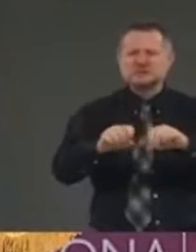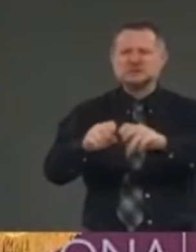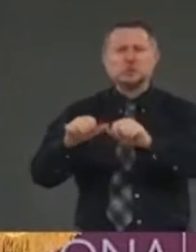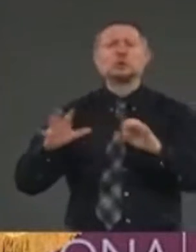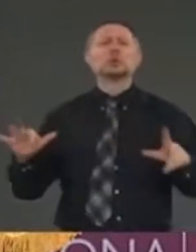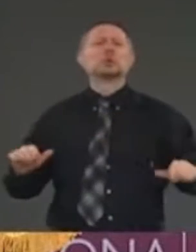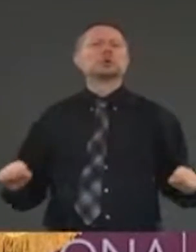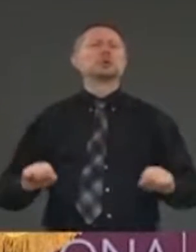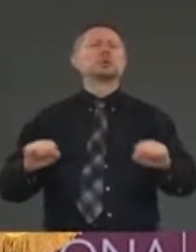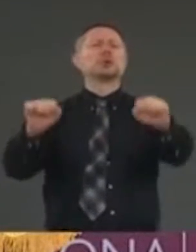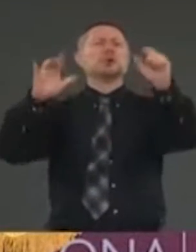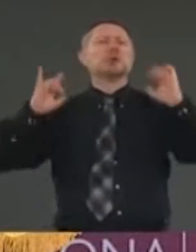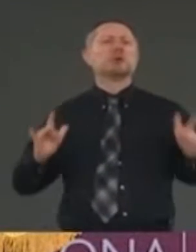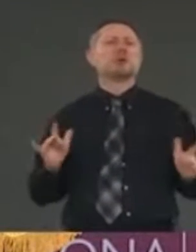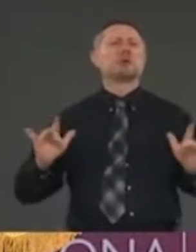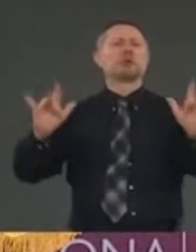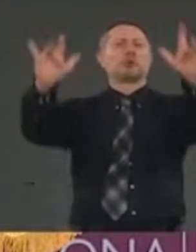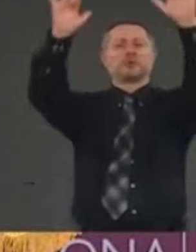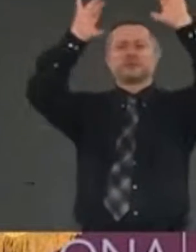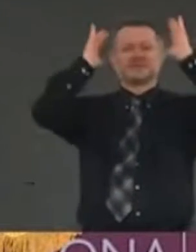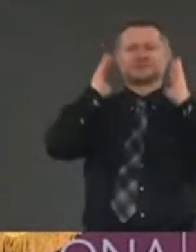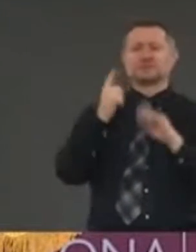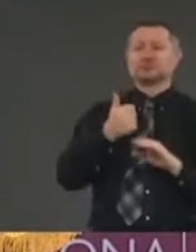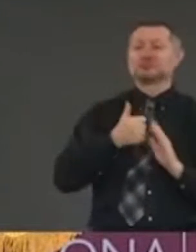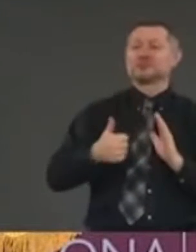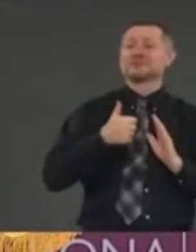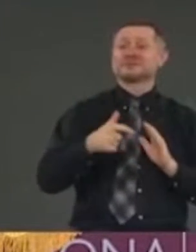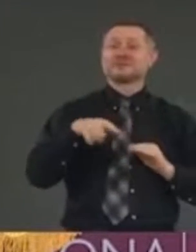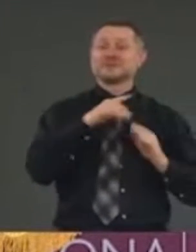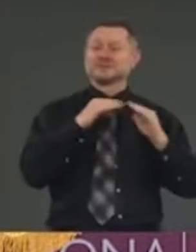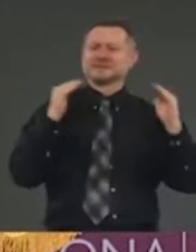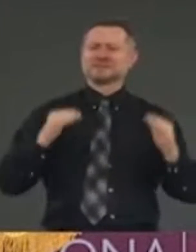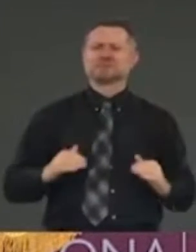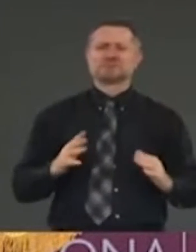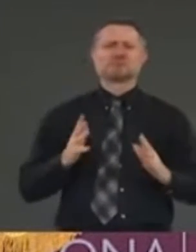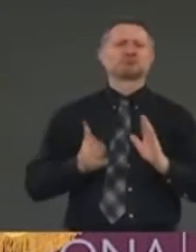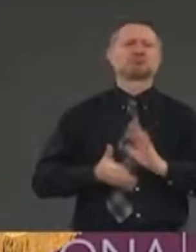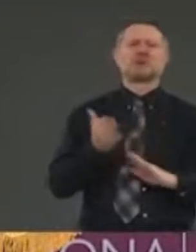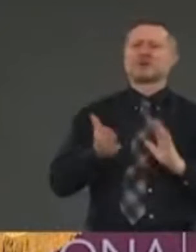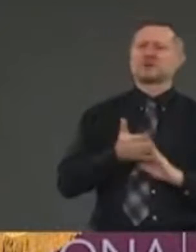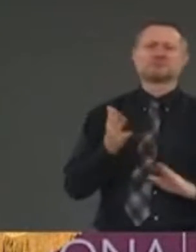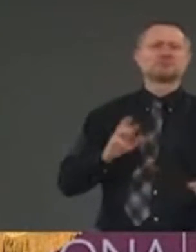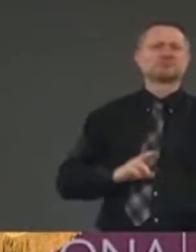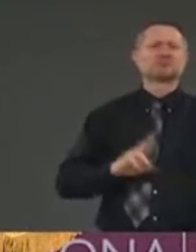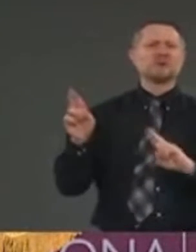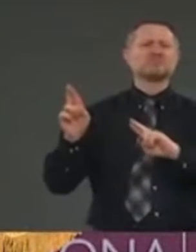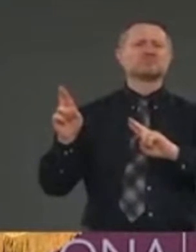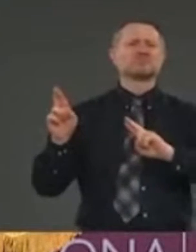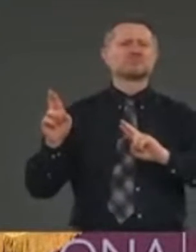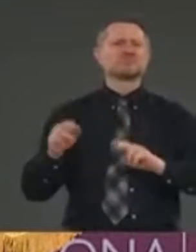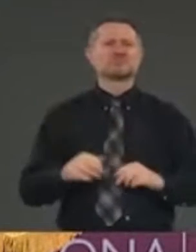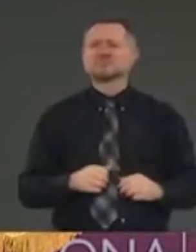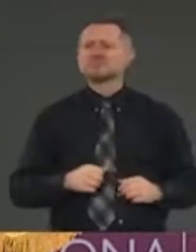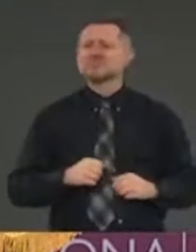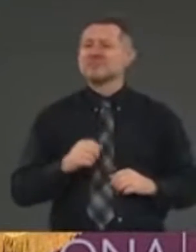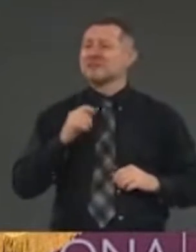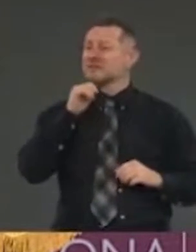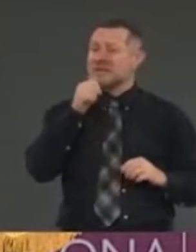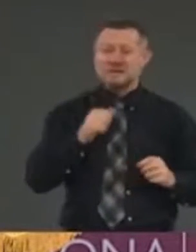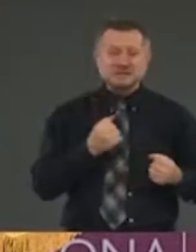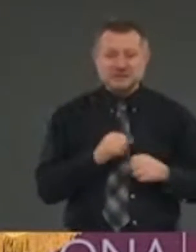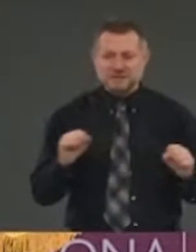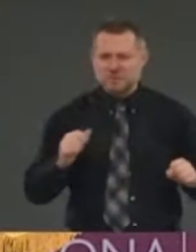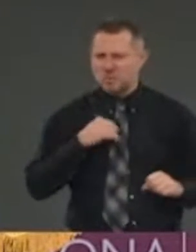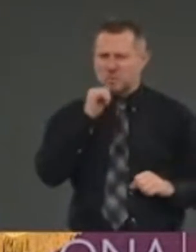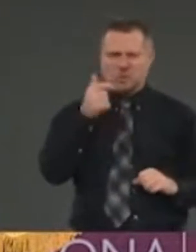The public transit system will be operational, is operational, and we wouldn't operate it unless it's safe. People have